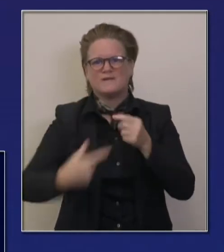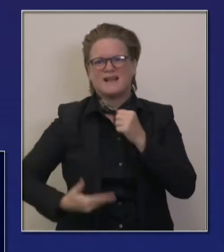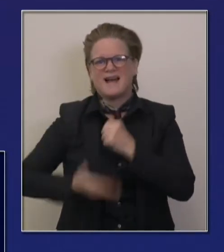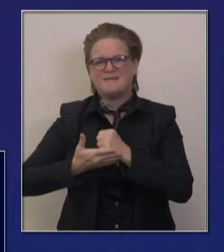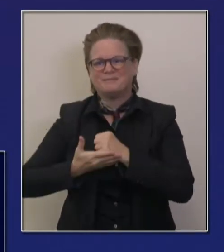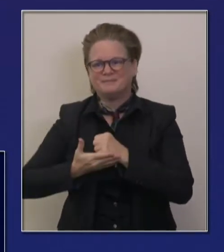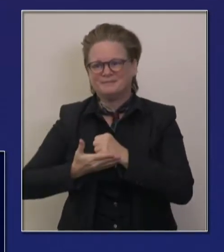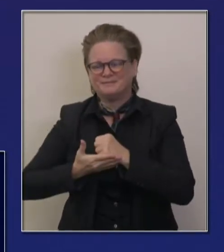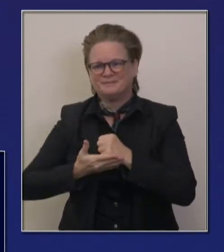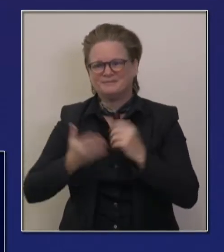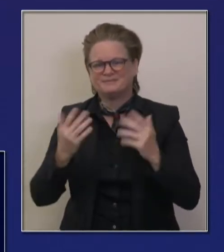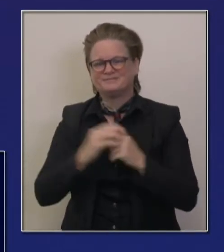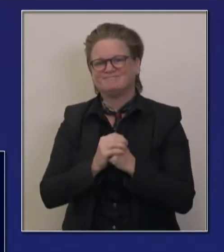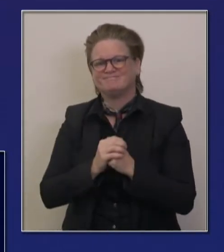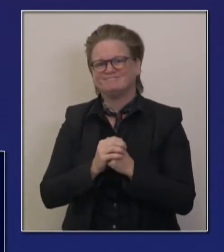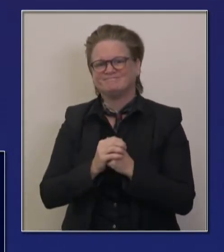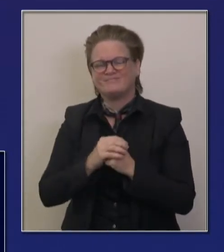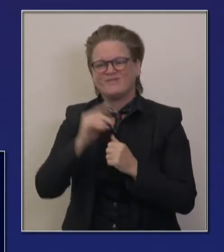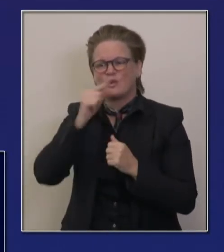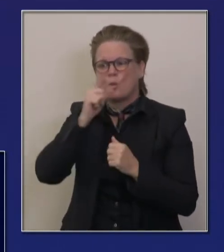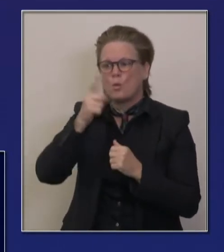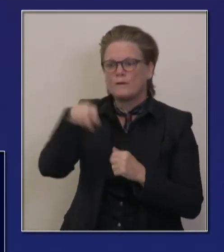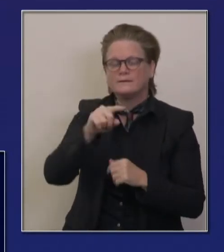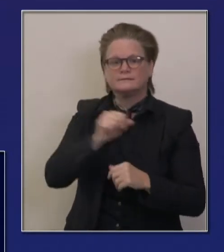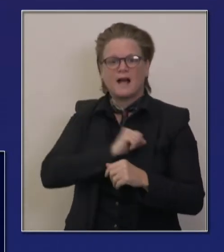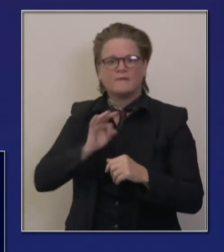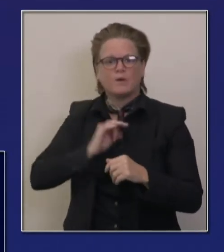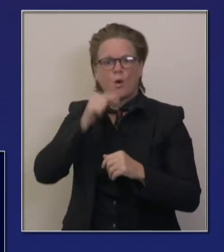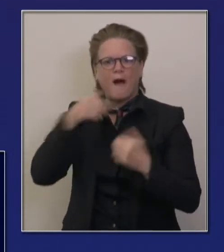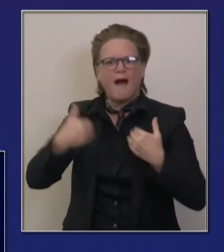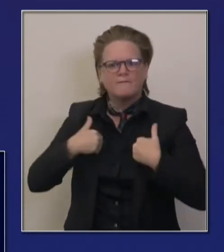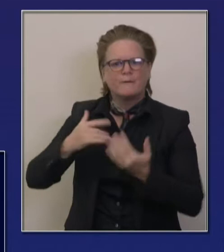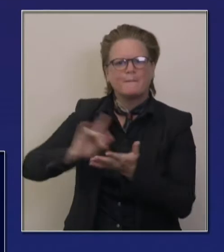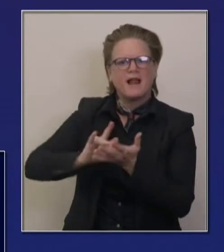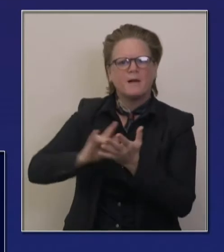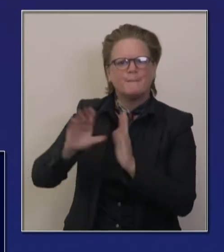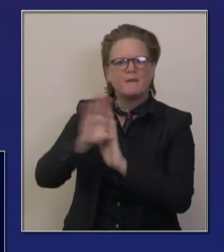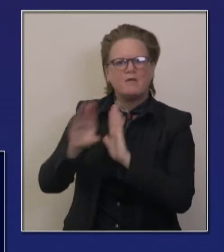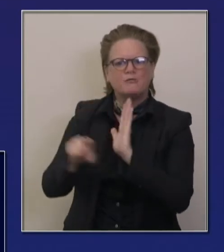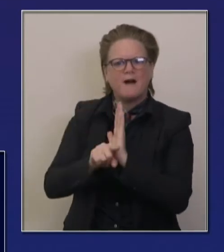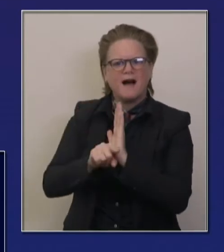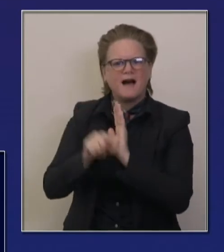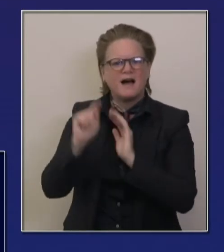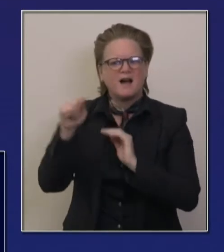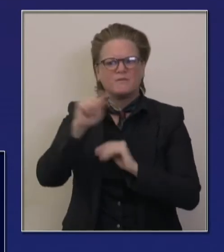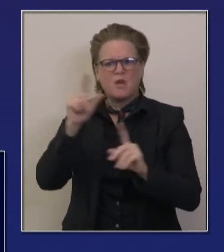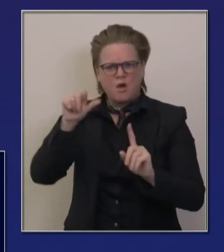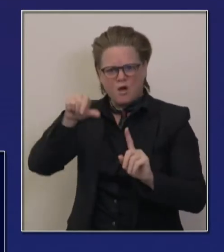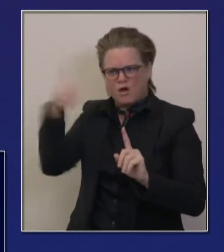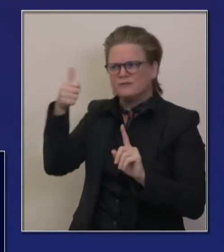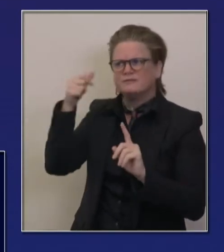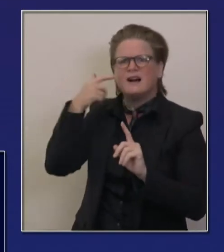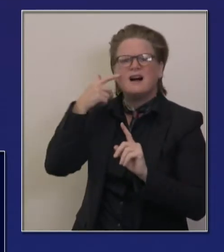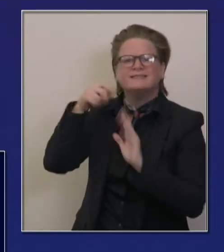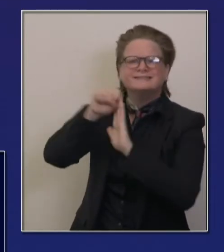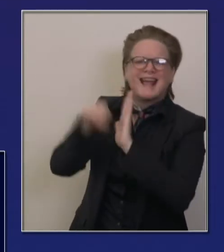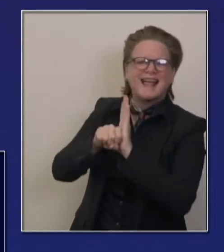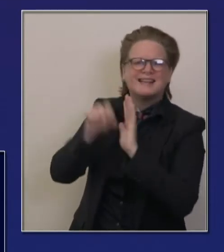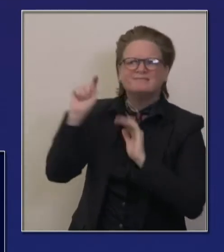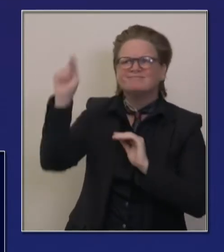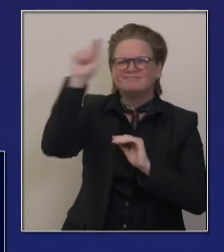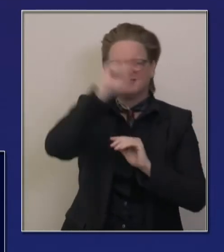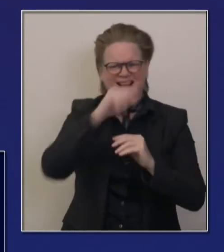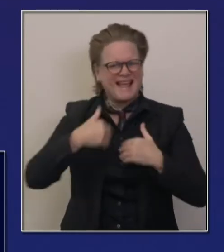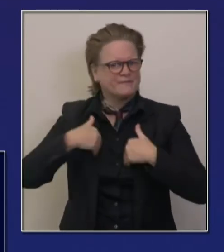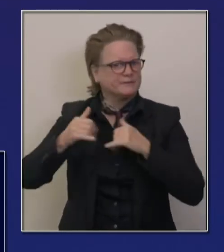most challenging for not just Californians, but for every state to address. It's how we get enough people, uh, that are